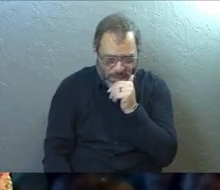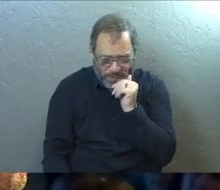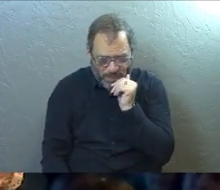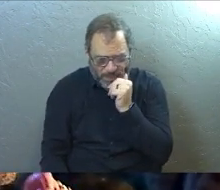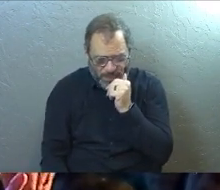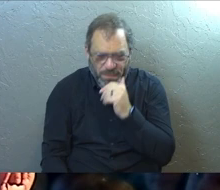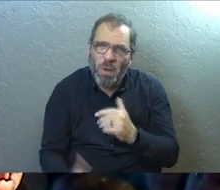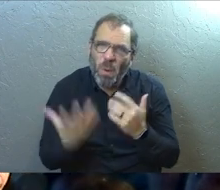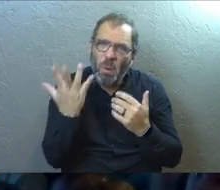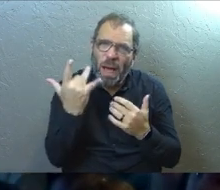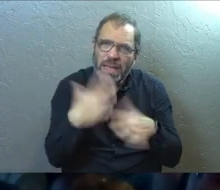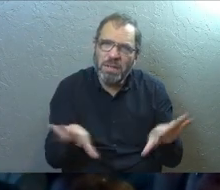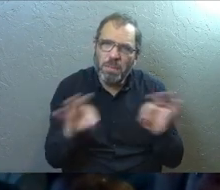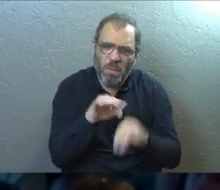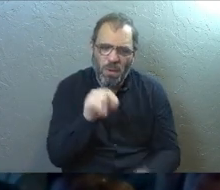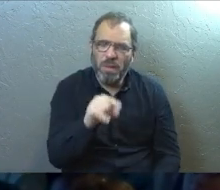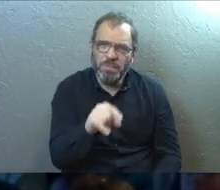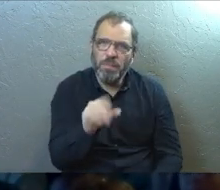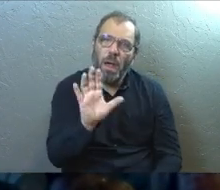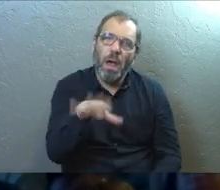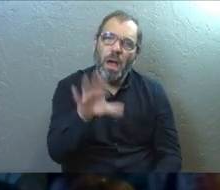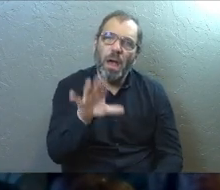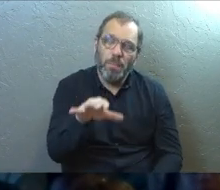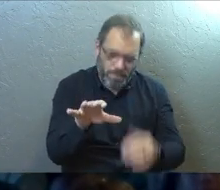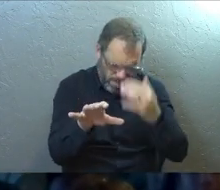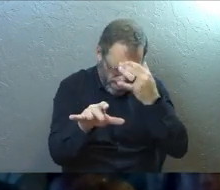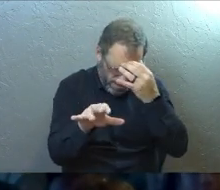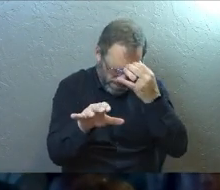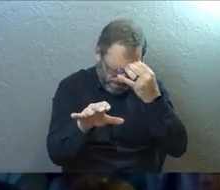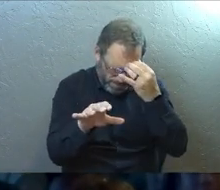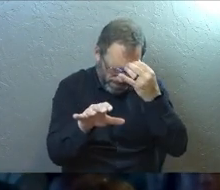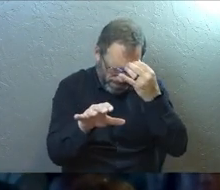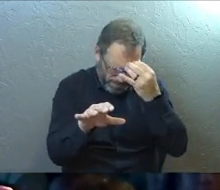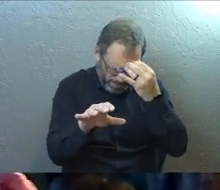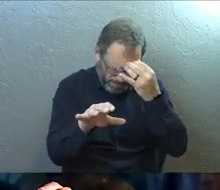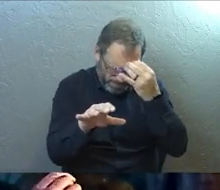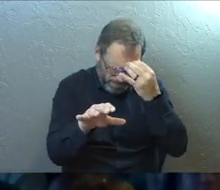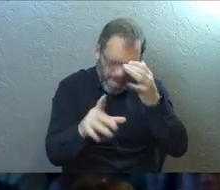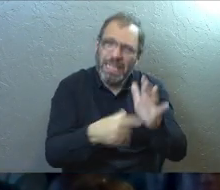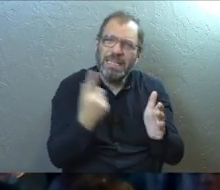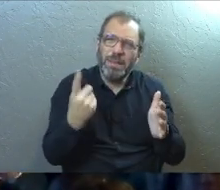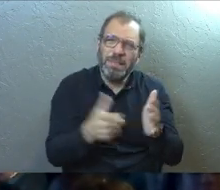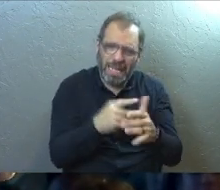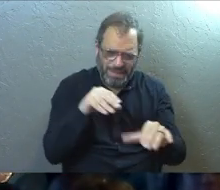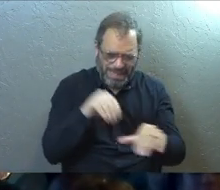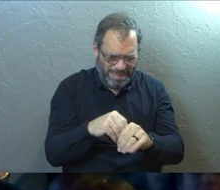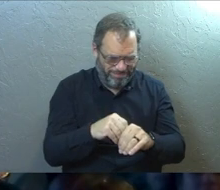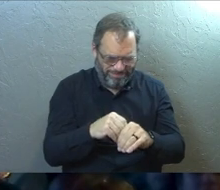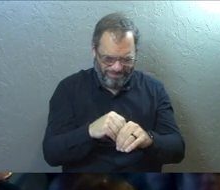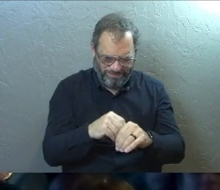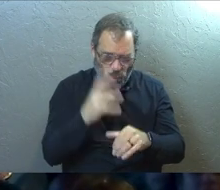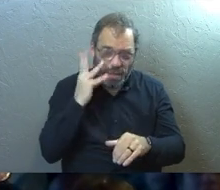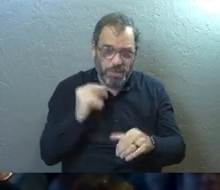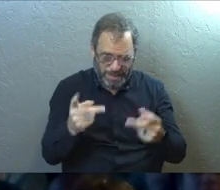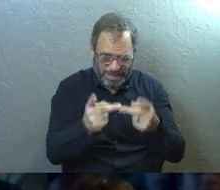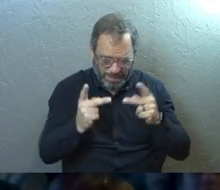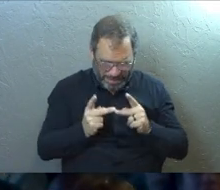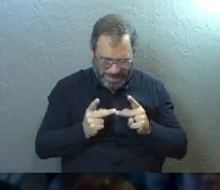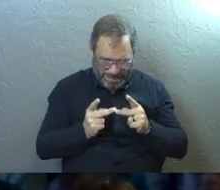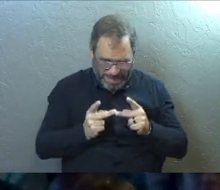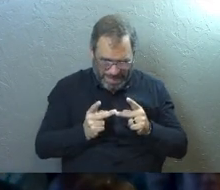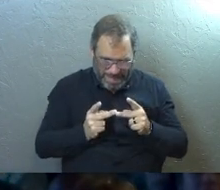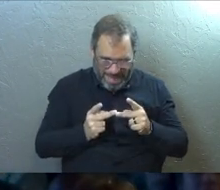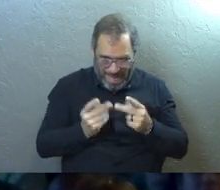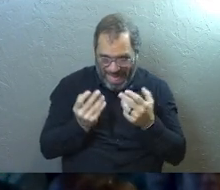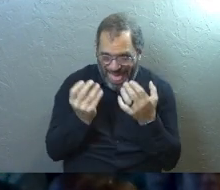Why is that important? Because sometimes when we're in this kind of a place, the words